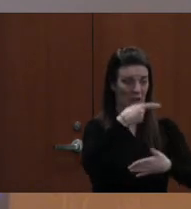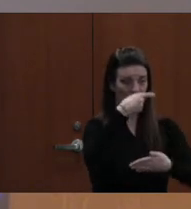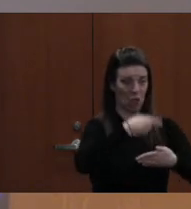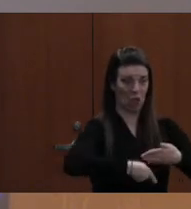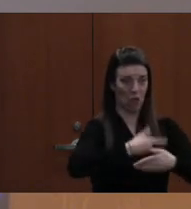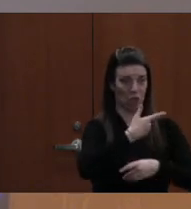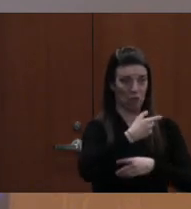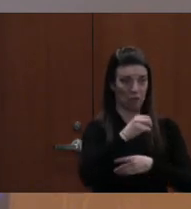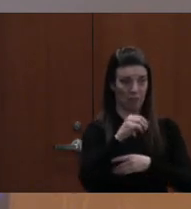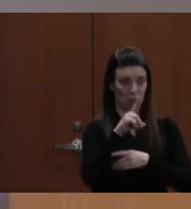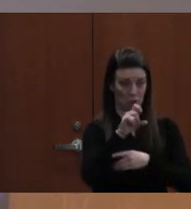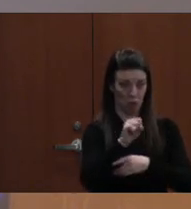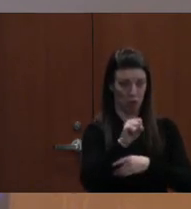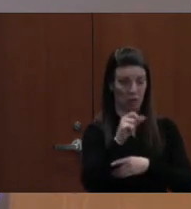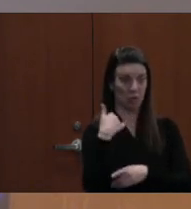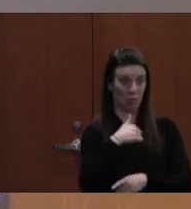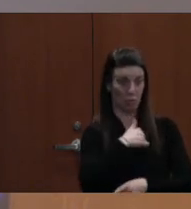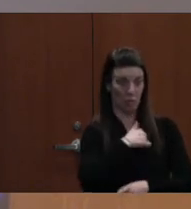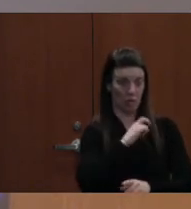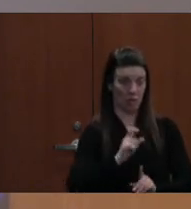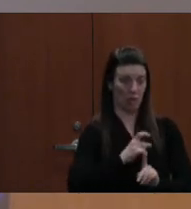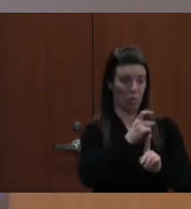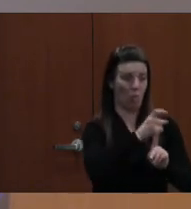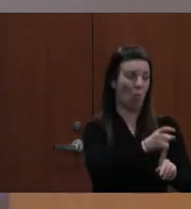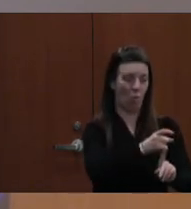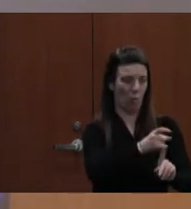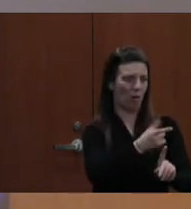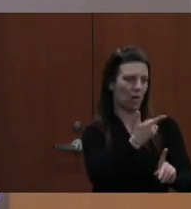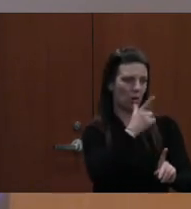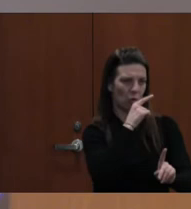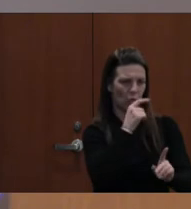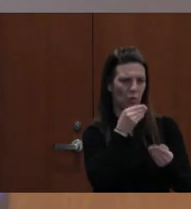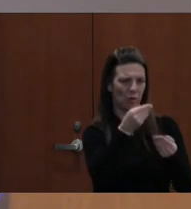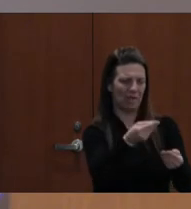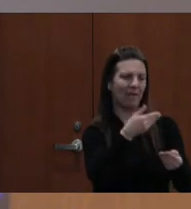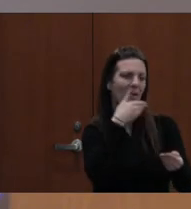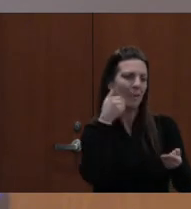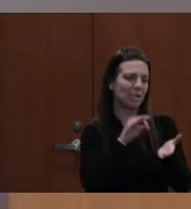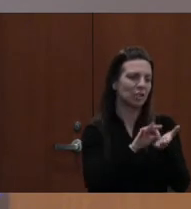the one that we're awarding to is given the best score, which I would imagine means the cheapest.